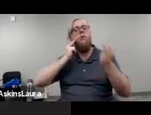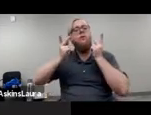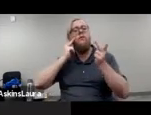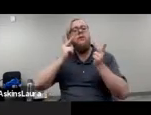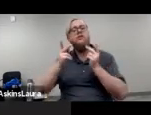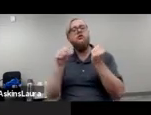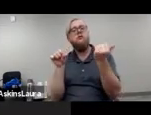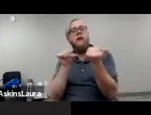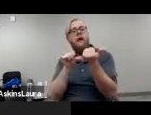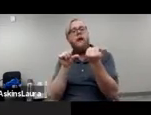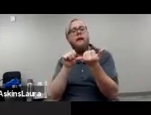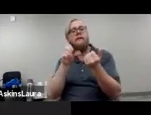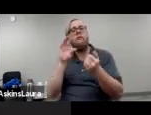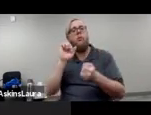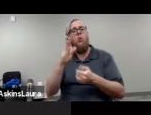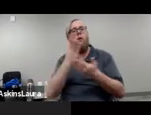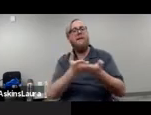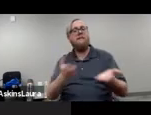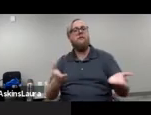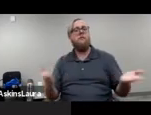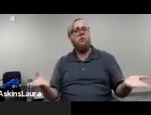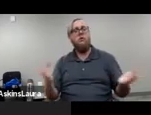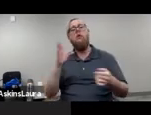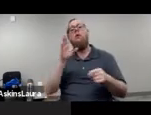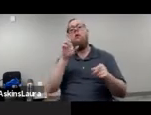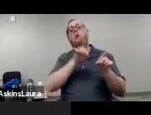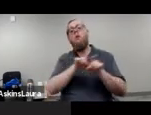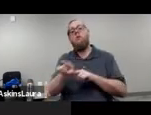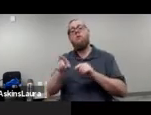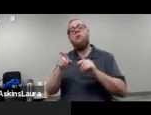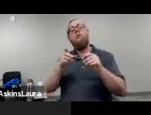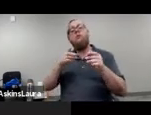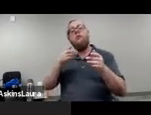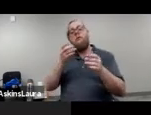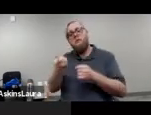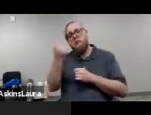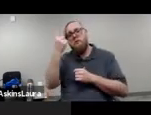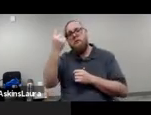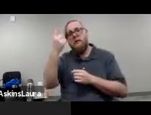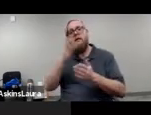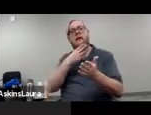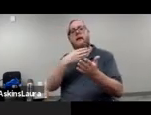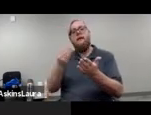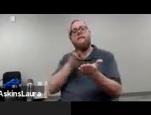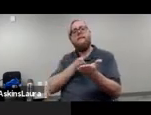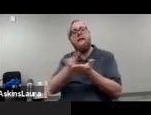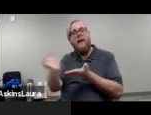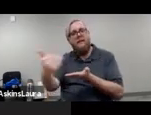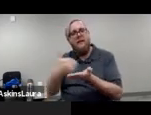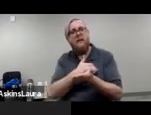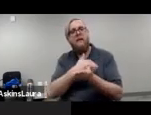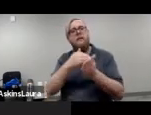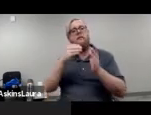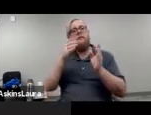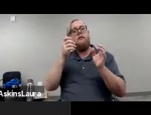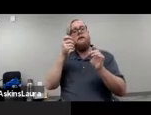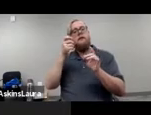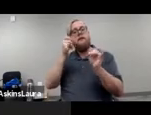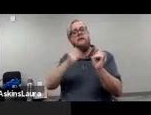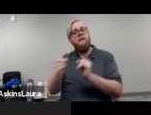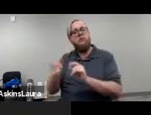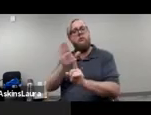materials, the understanding and navigating in one's environment, which for